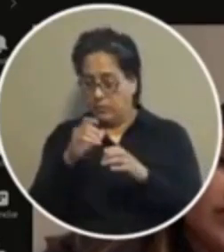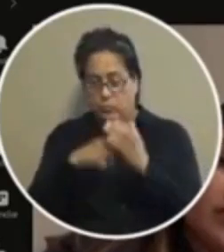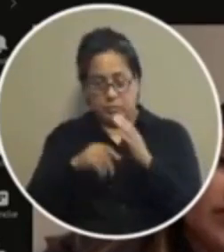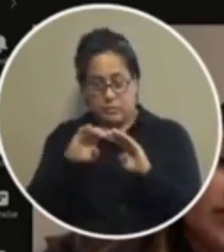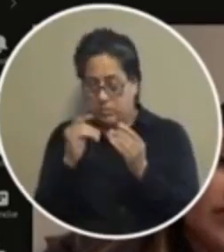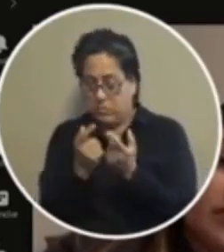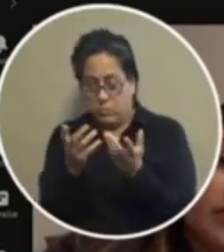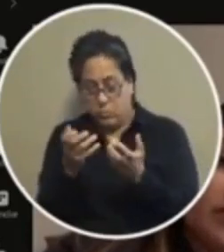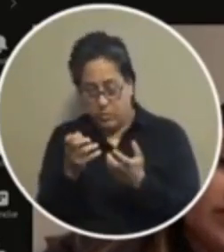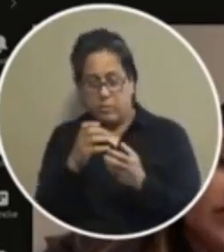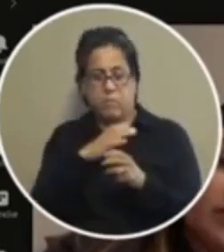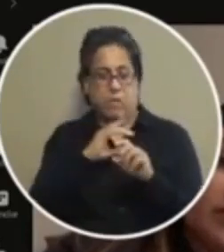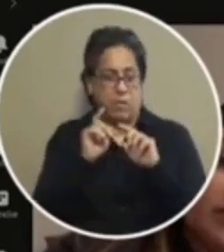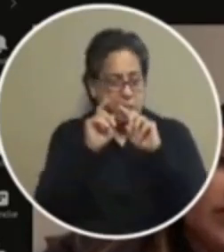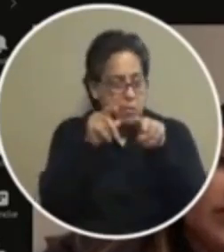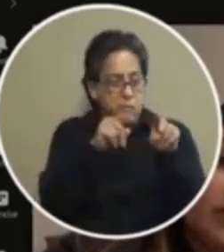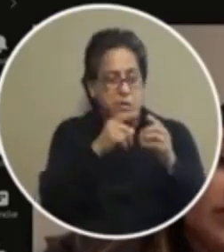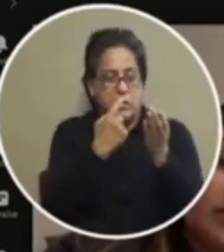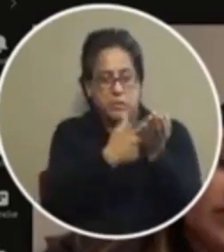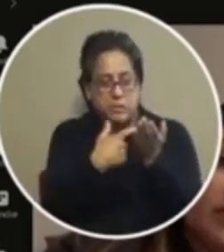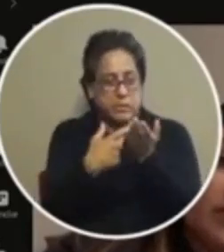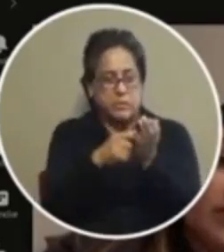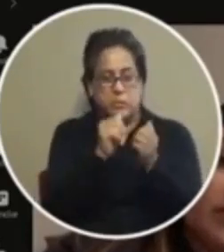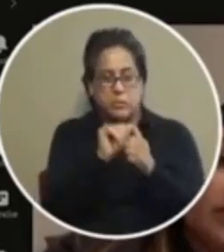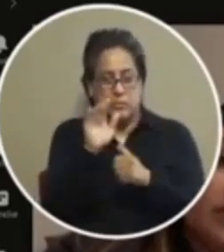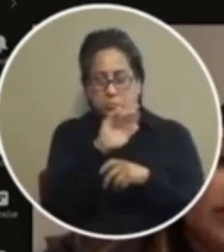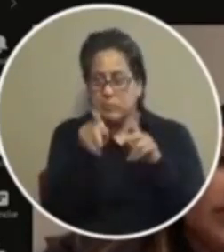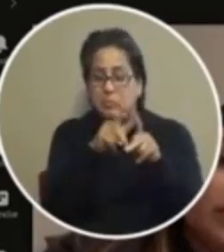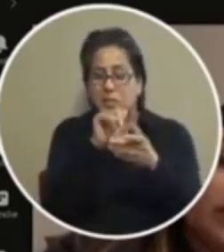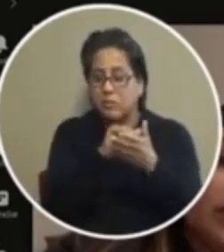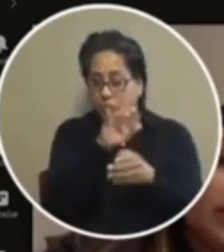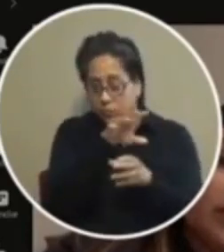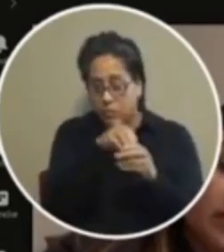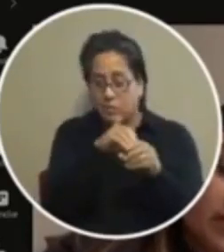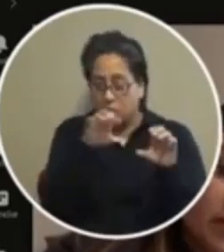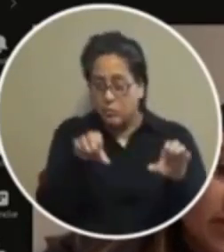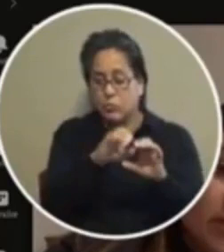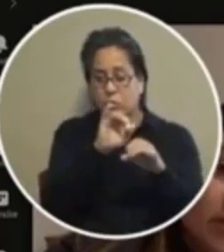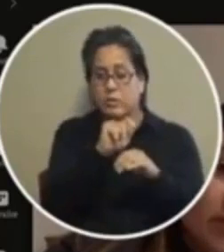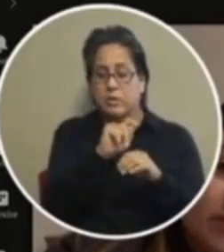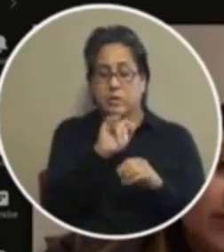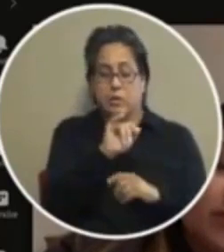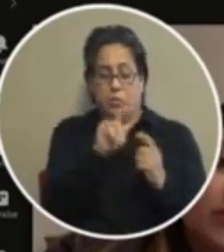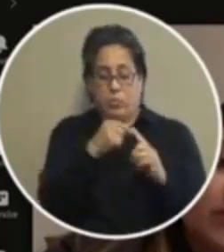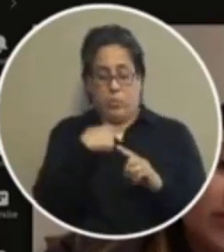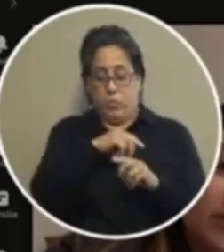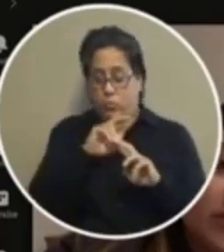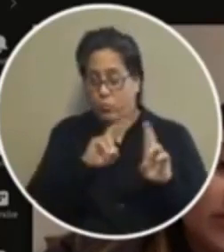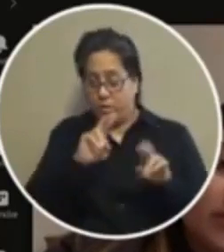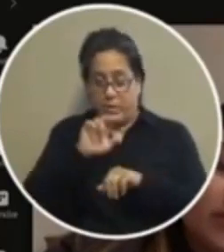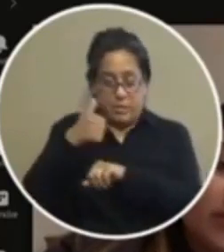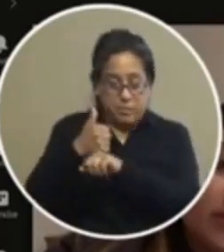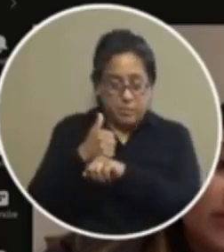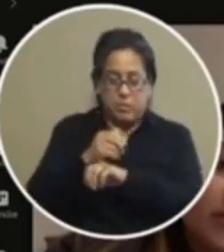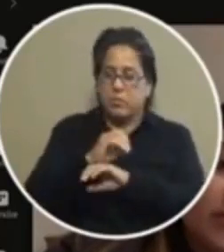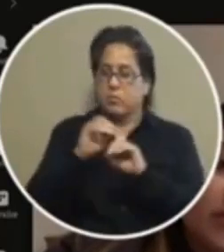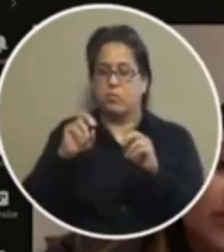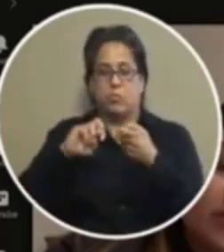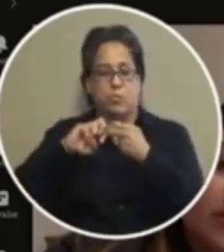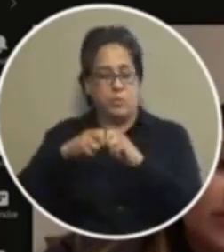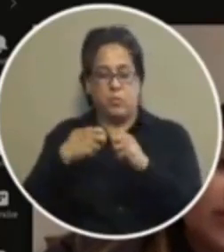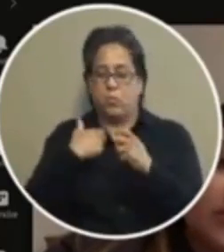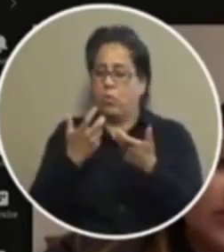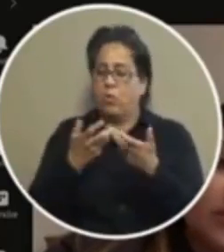is to go out and speak to the stakeholders make sure that that when we do implement that there's no issues with any of it